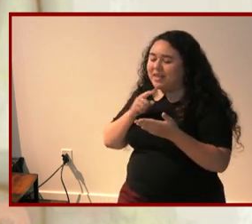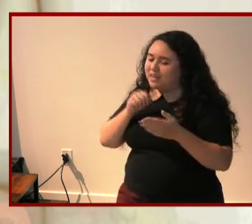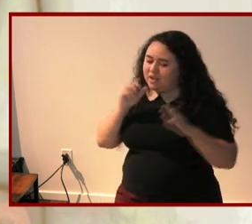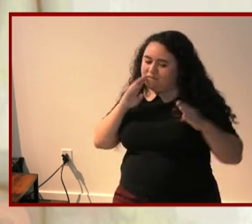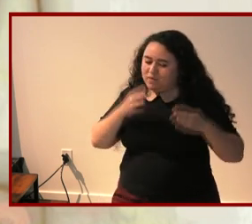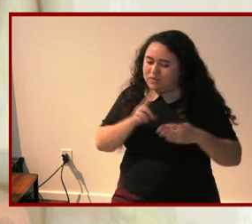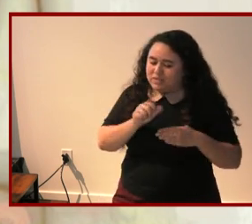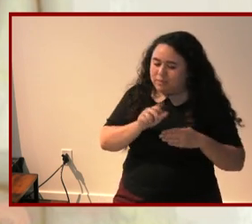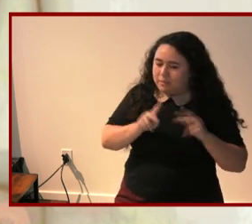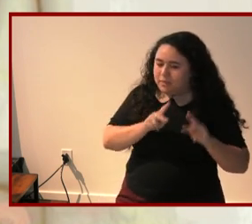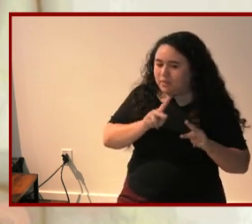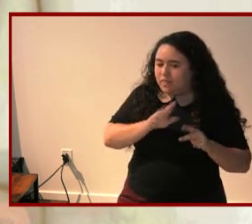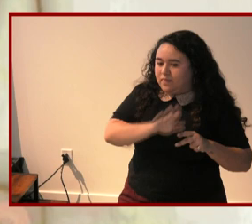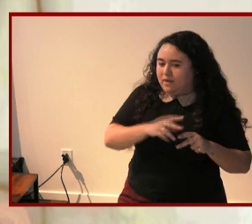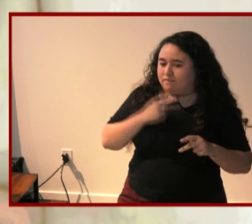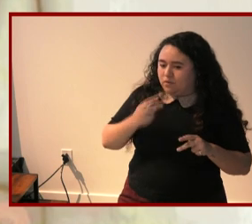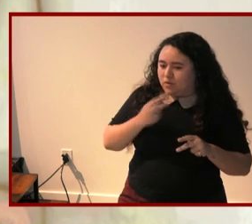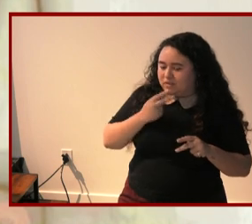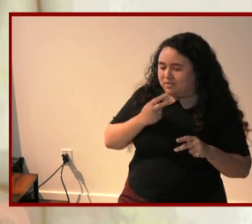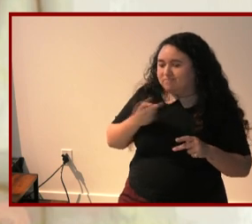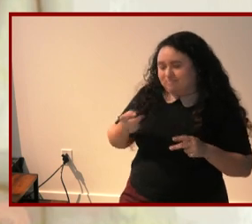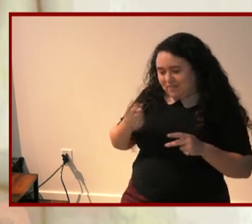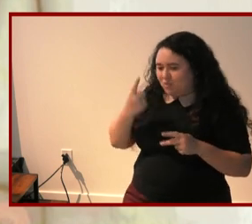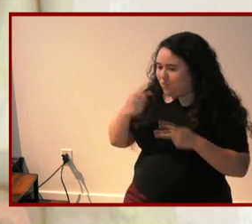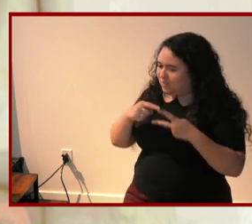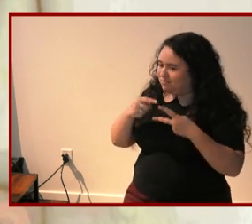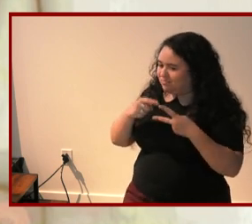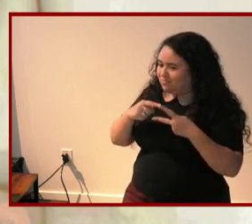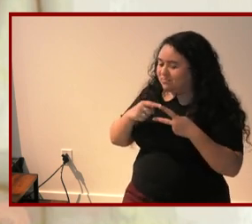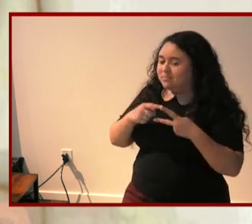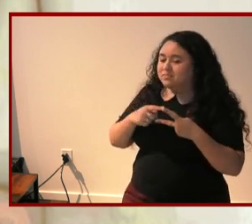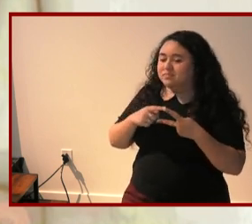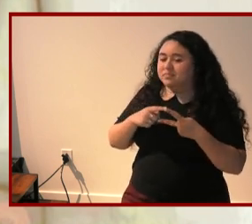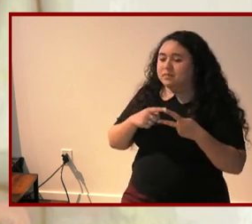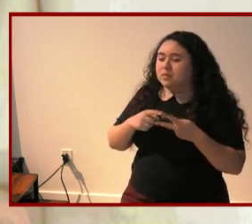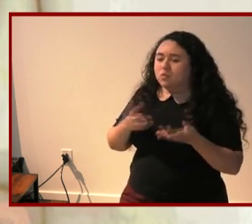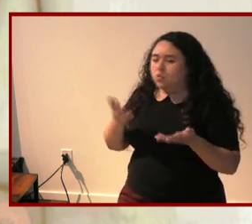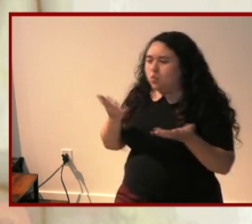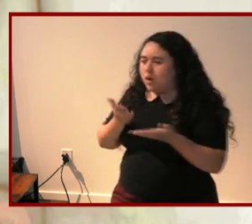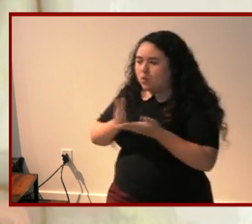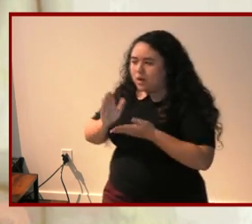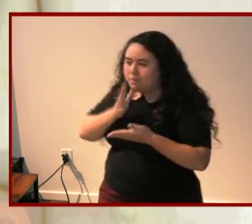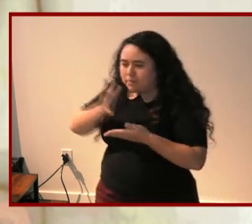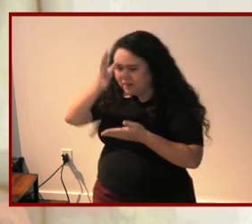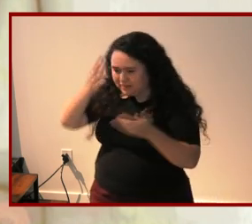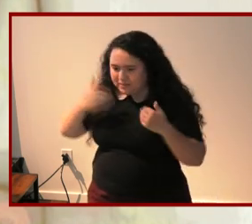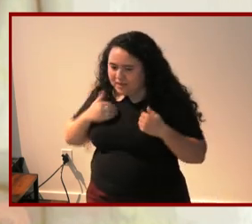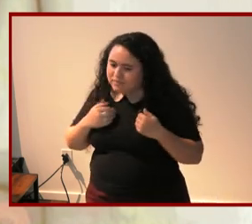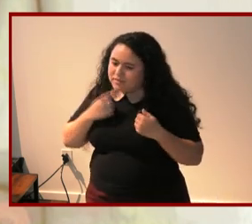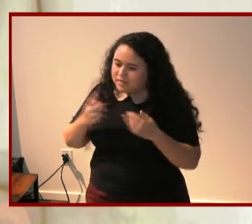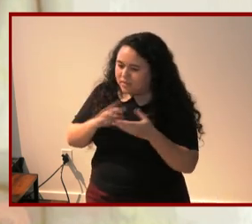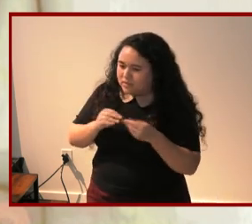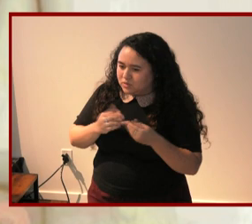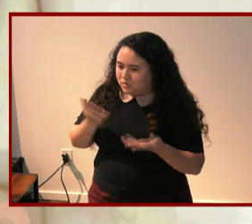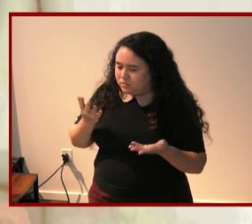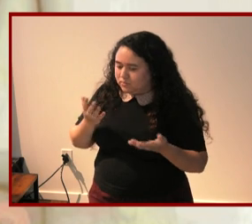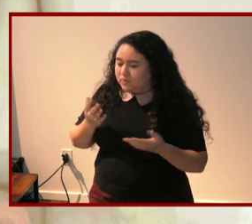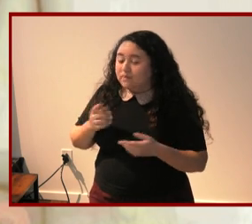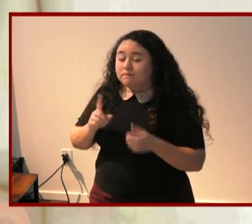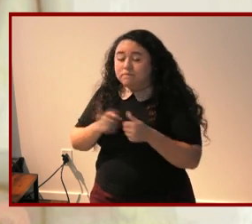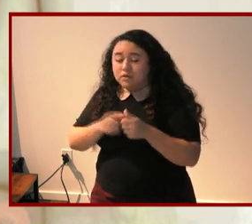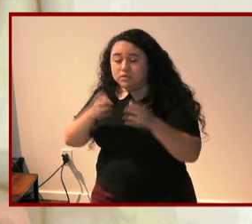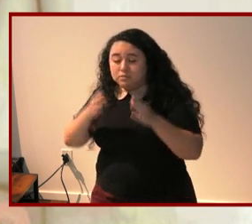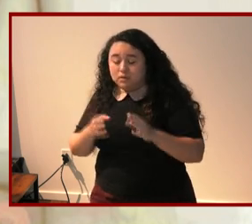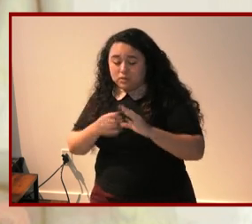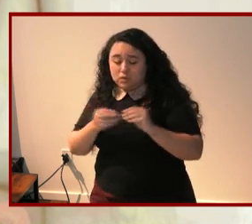person's voice that occurs in parental memoirs what rights do parents have to tell these stories first person narratives